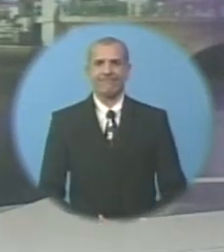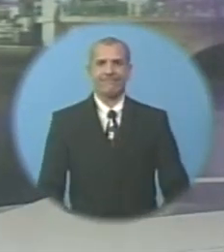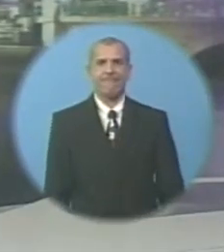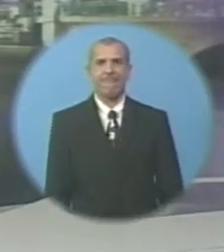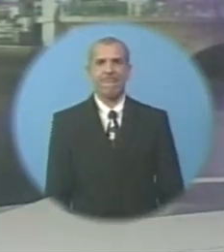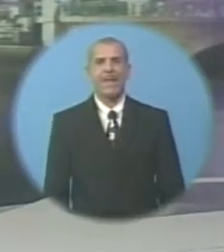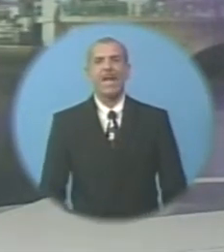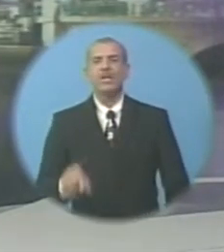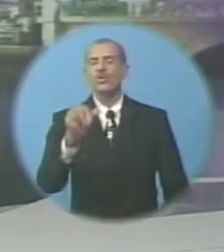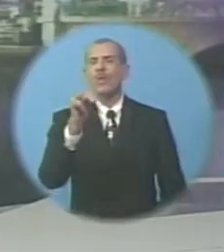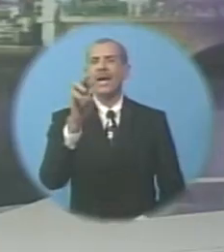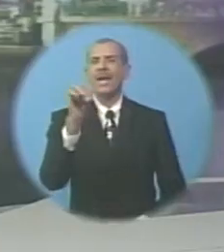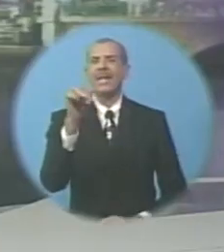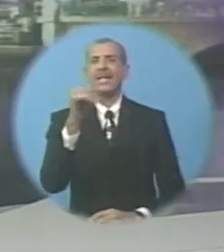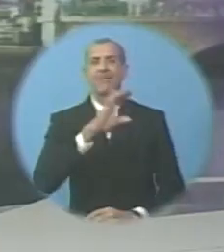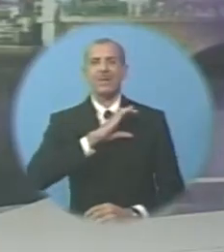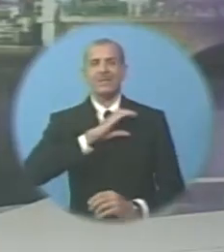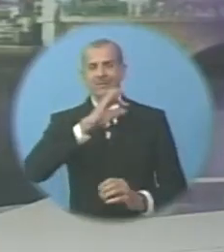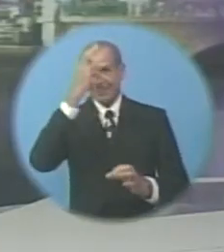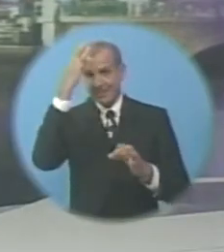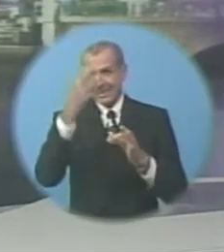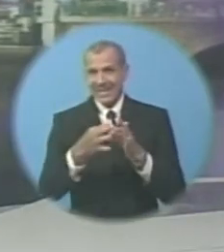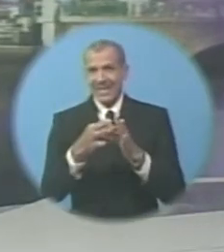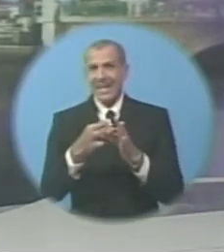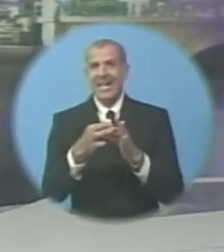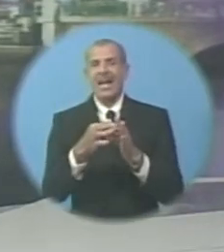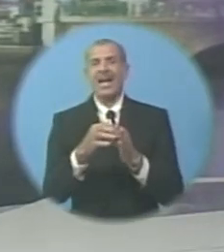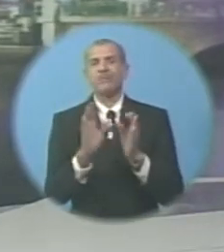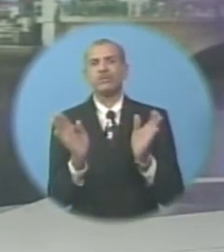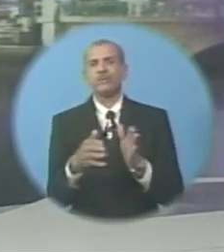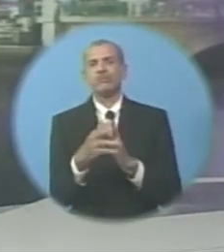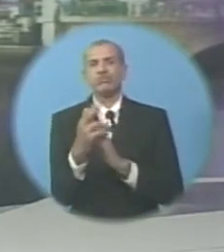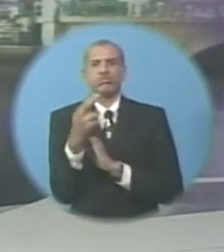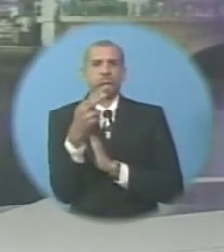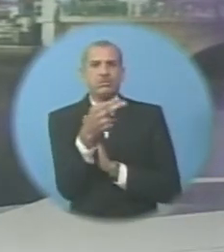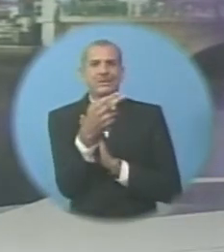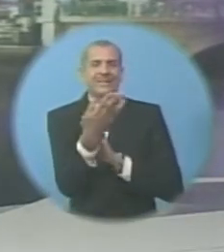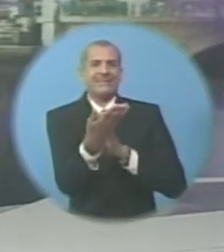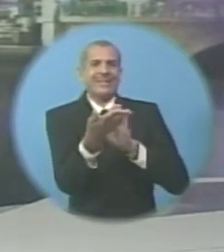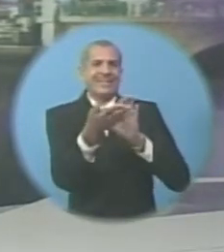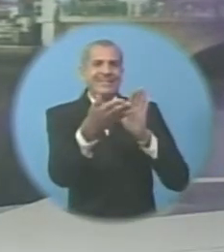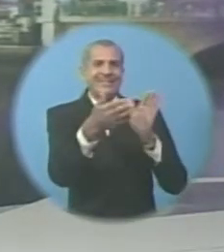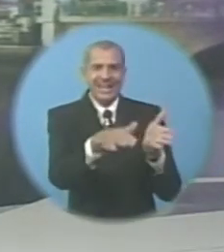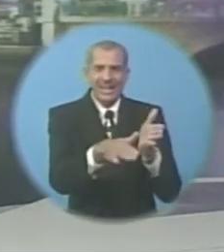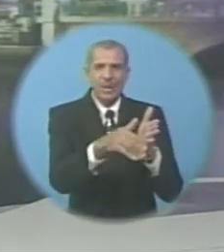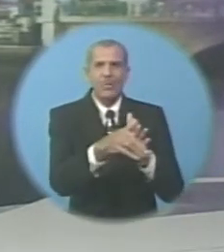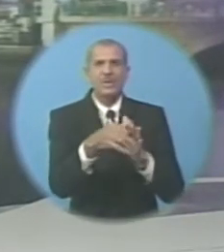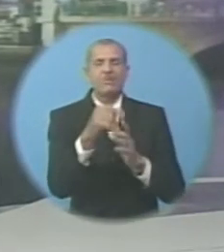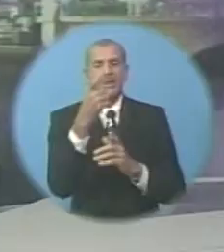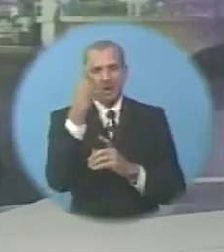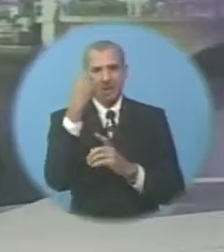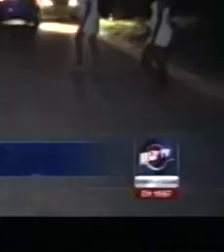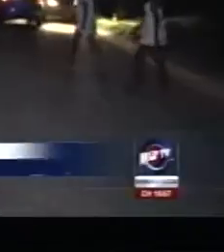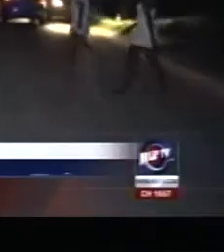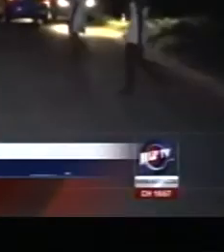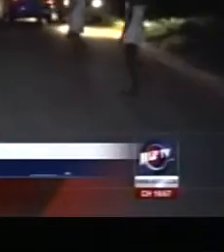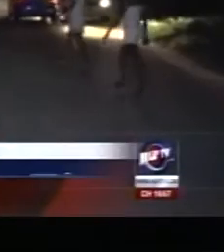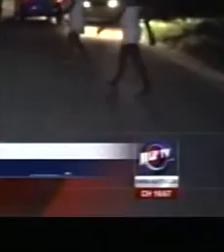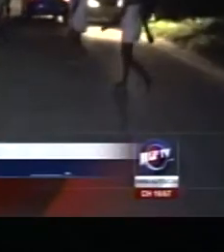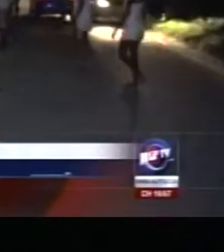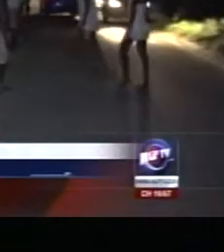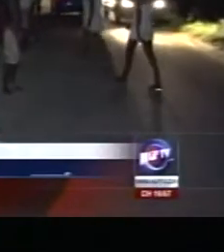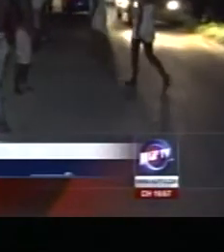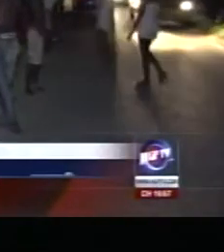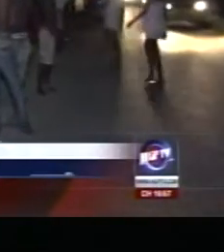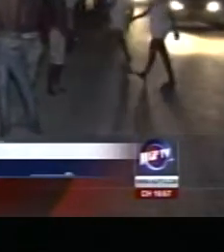In Guyana, police have determined that a recent deadly drive-by shooting was indeed drug-related The recent drive